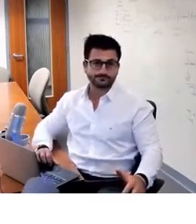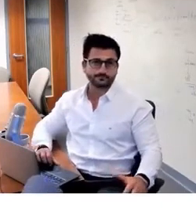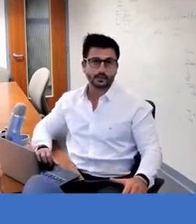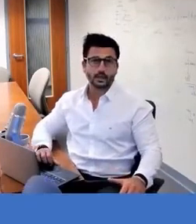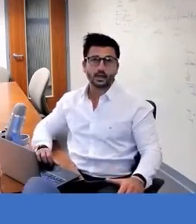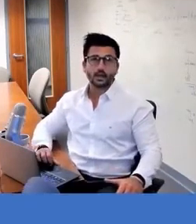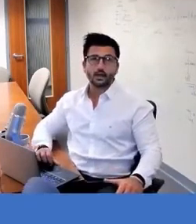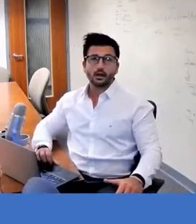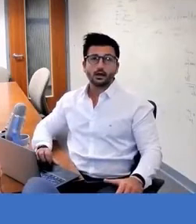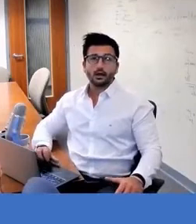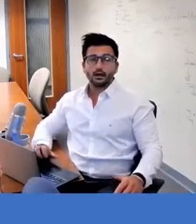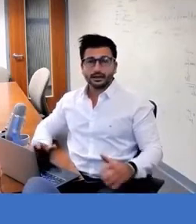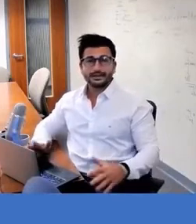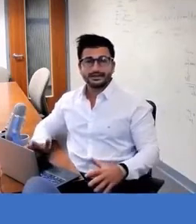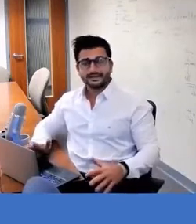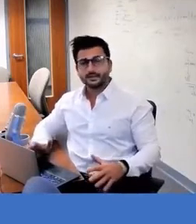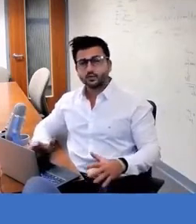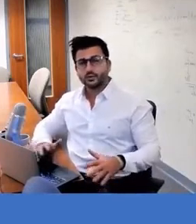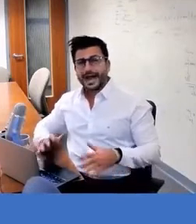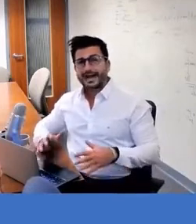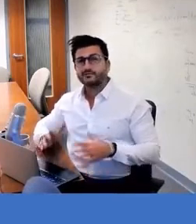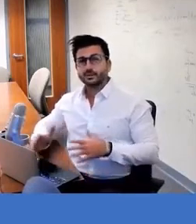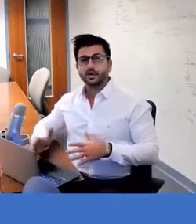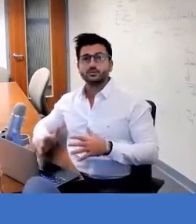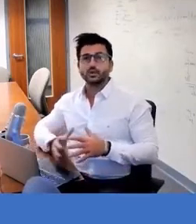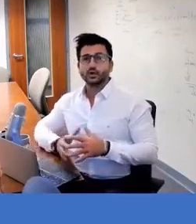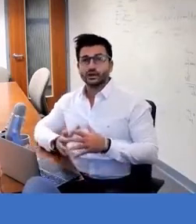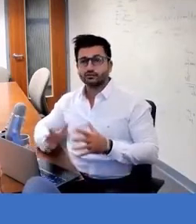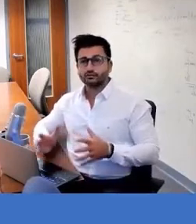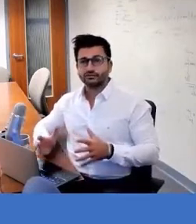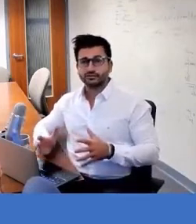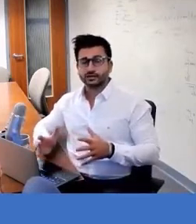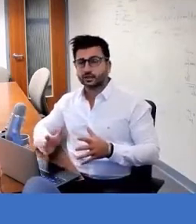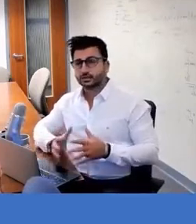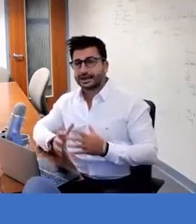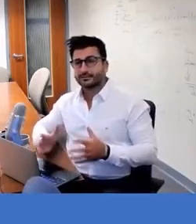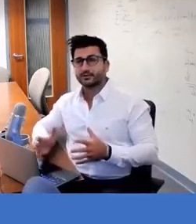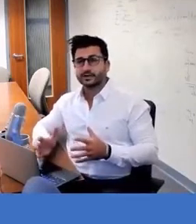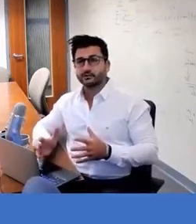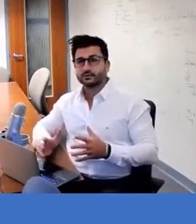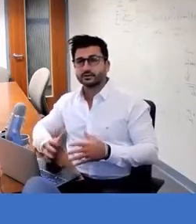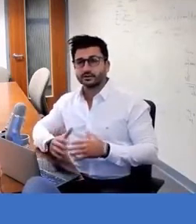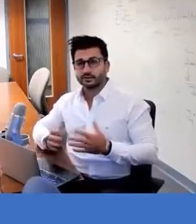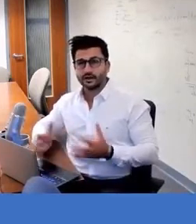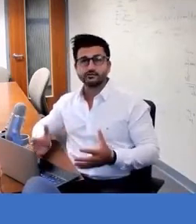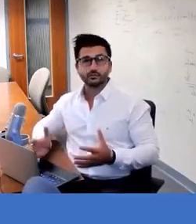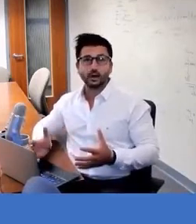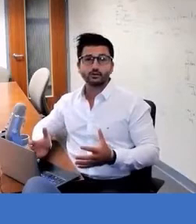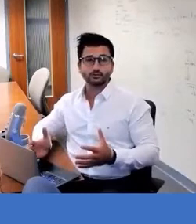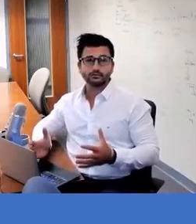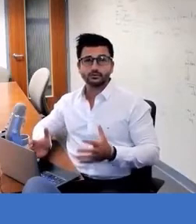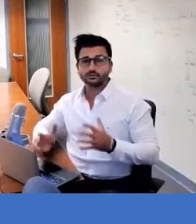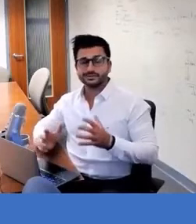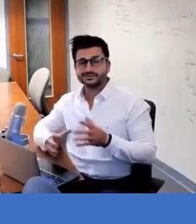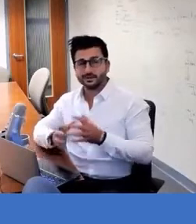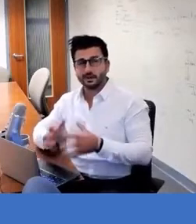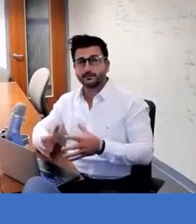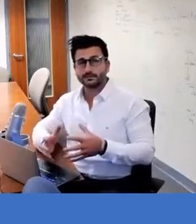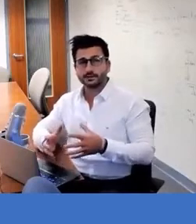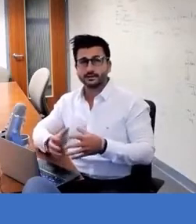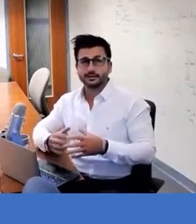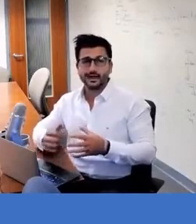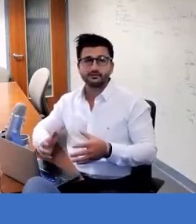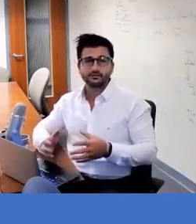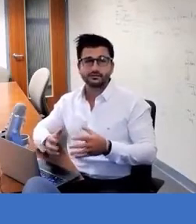general. Lately, we have become more interested in collaborating with industry partners to